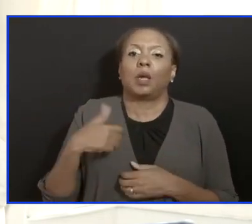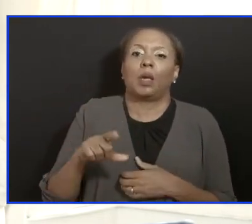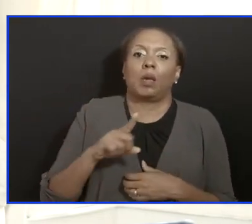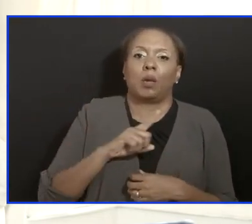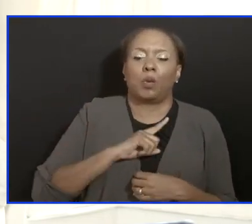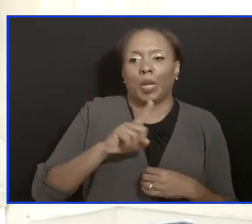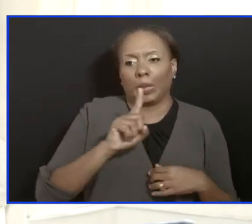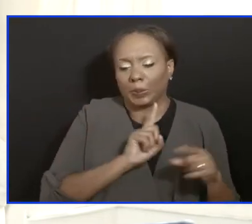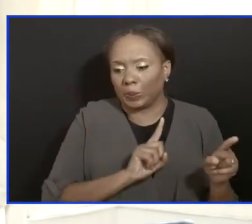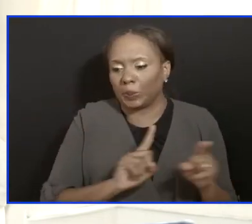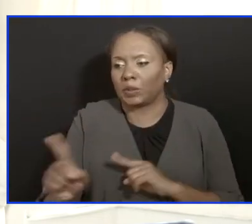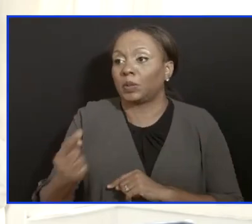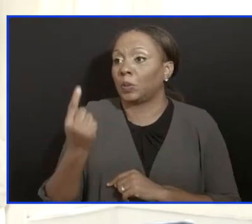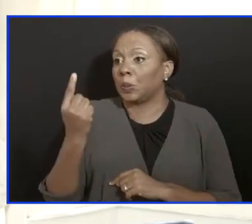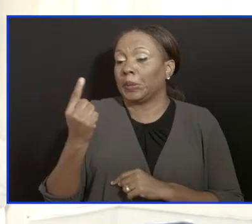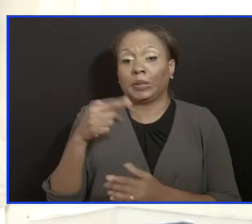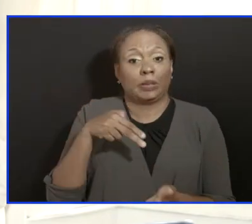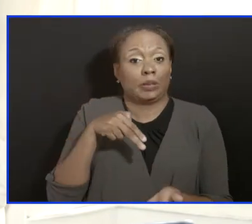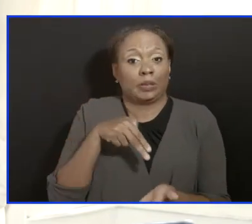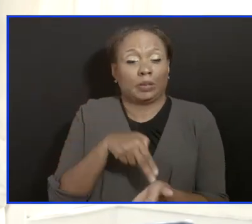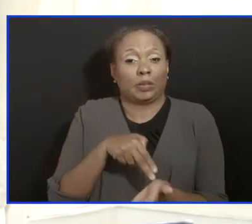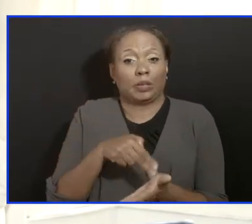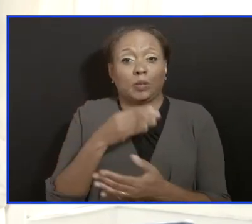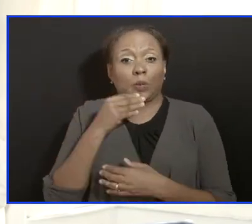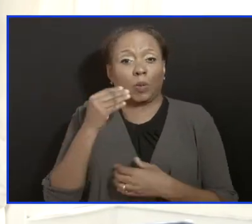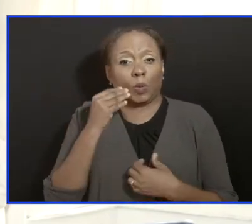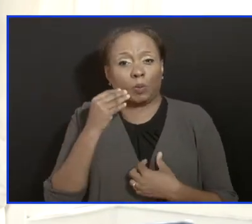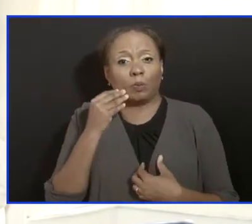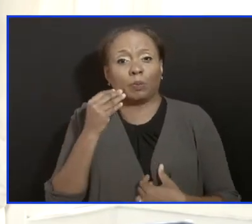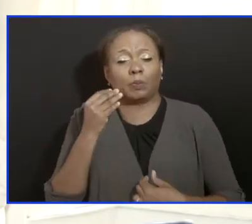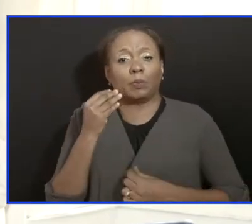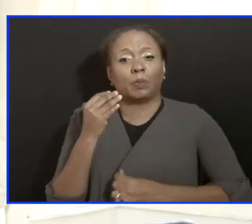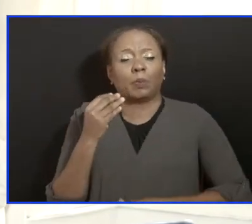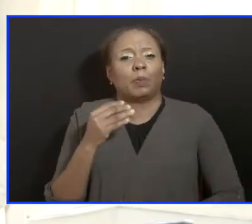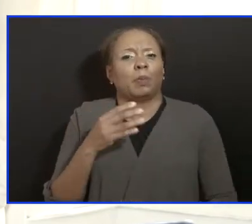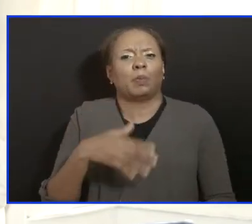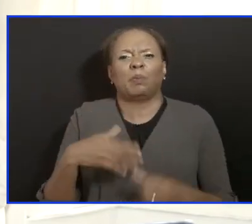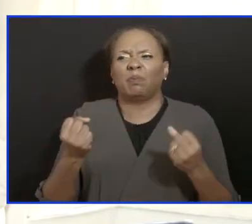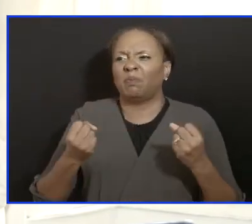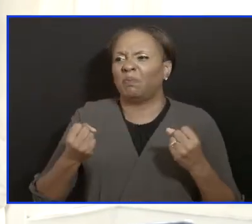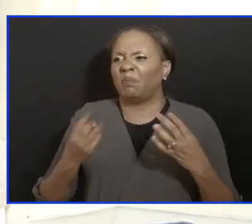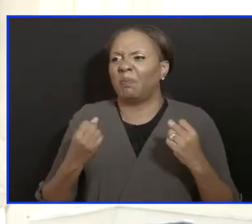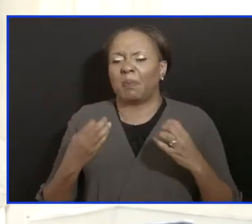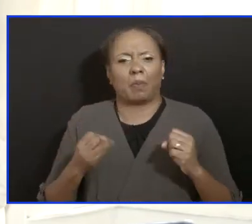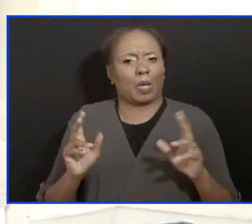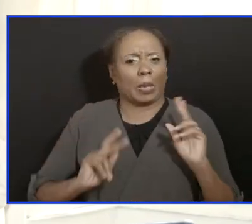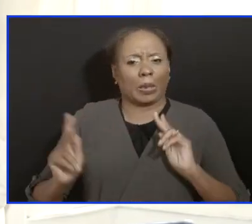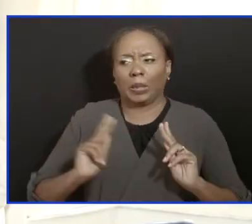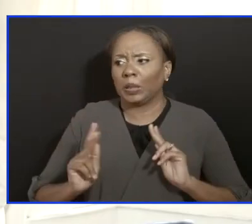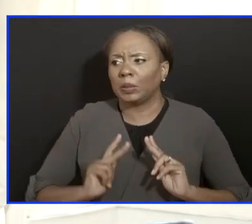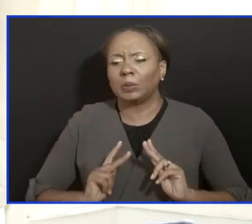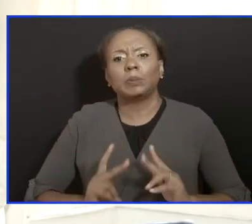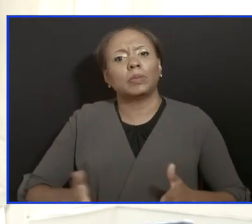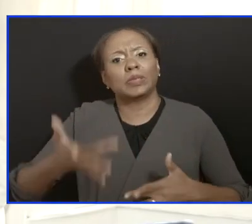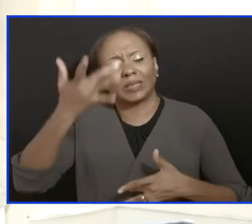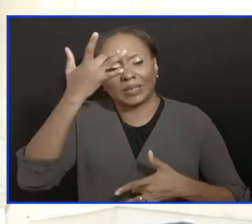in the country. If many ill people or people were, I should say, were positive for COVID,